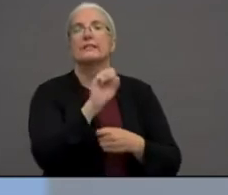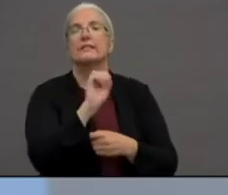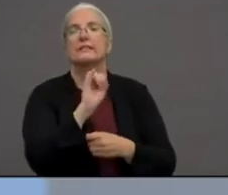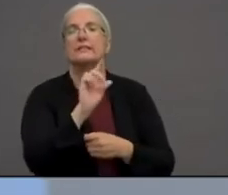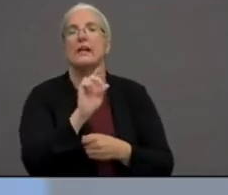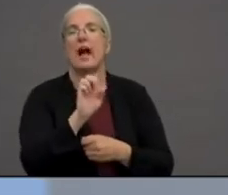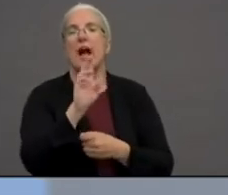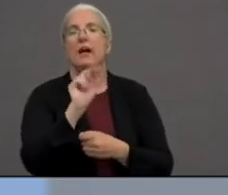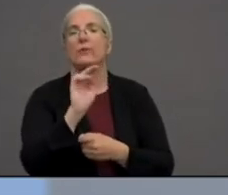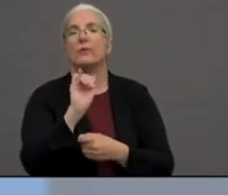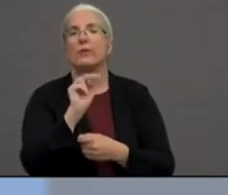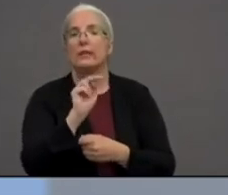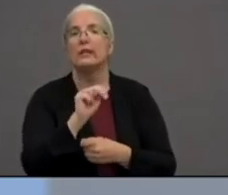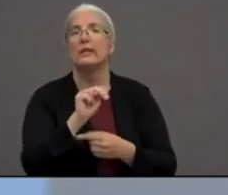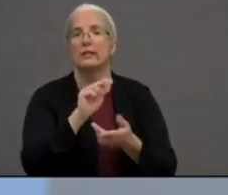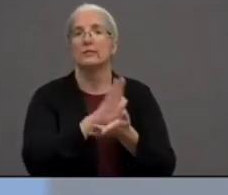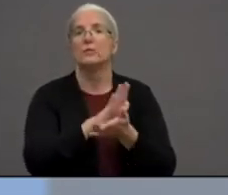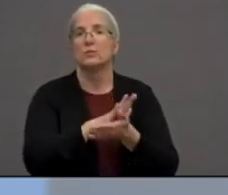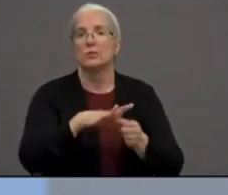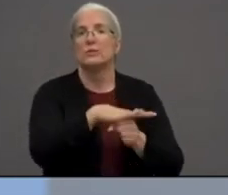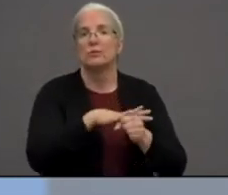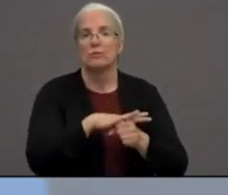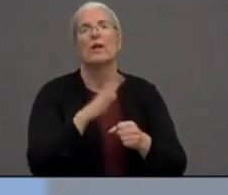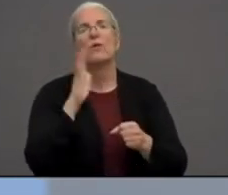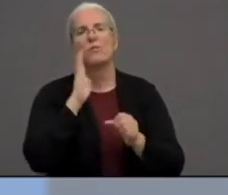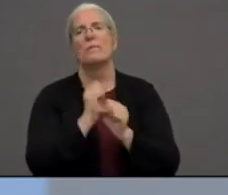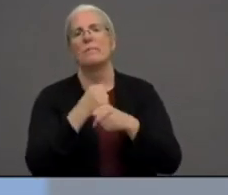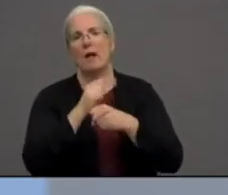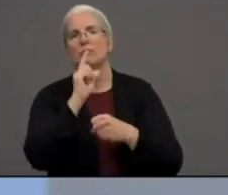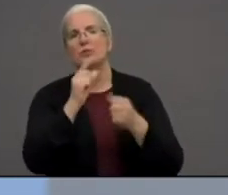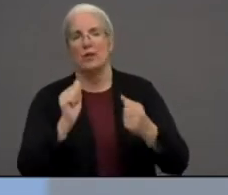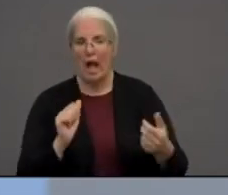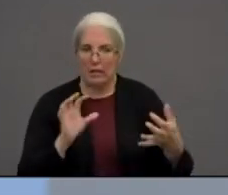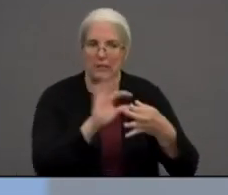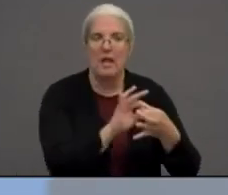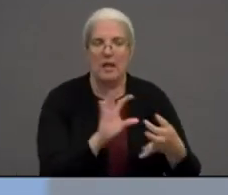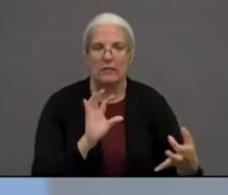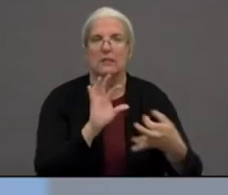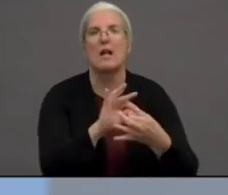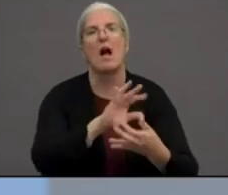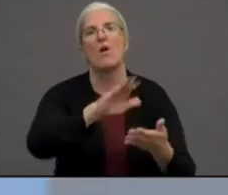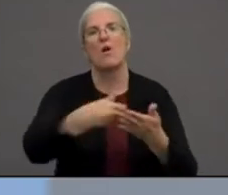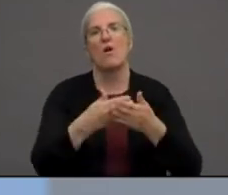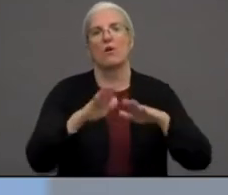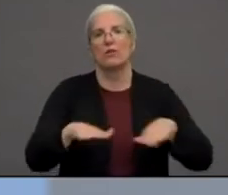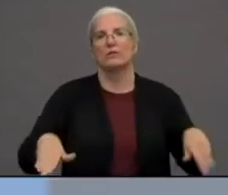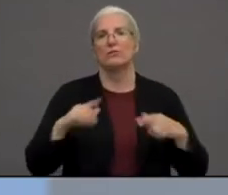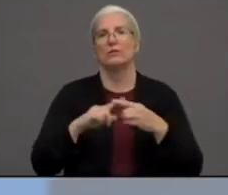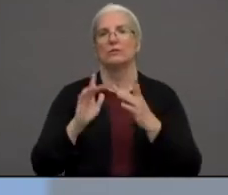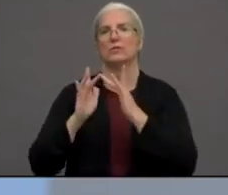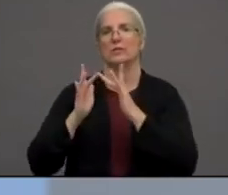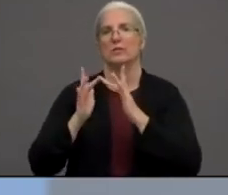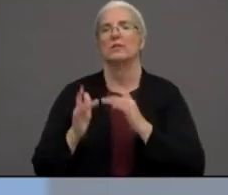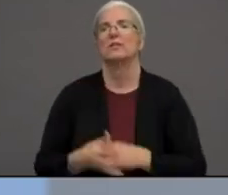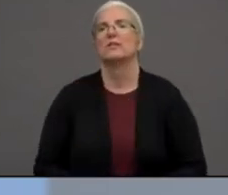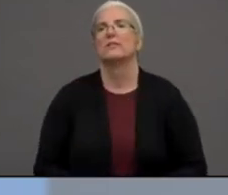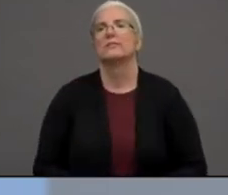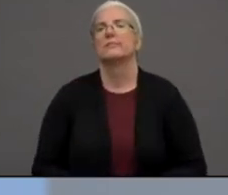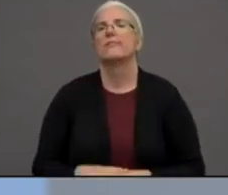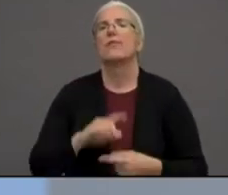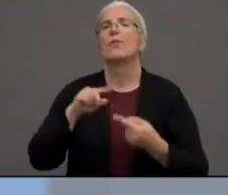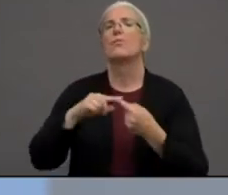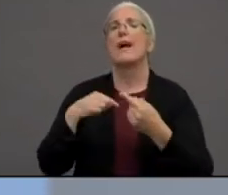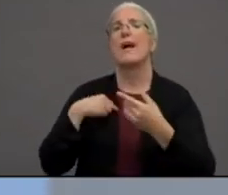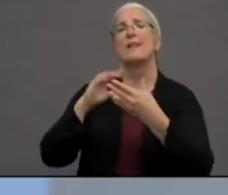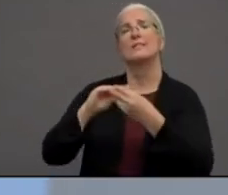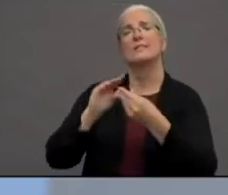the Eastside also are being connected online. So when we talk about the importance of public-private partnerships in